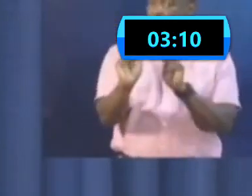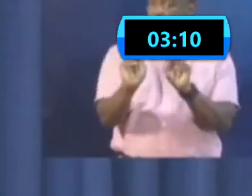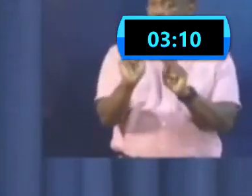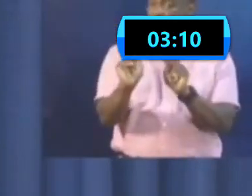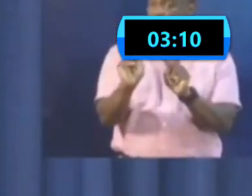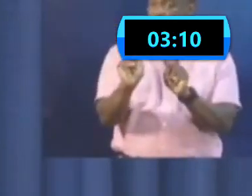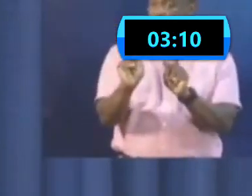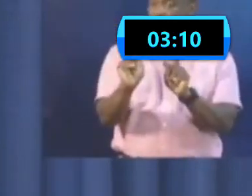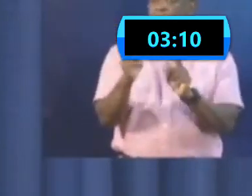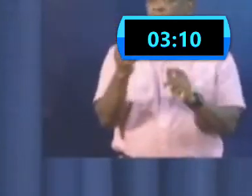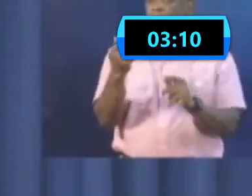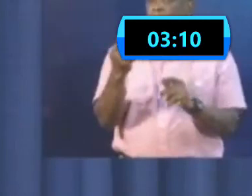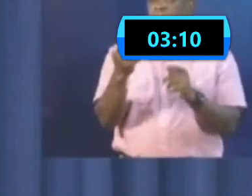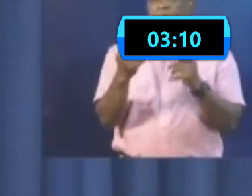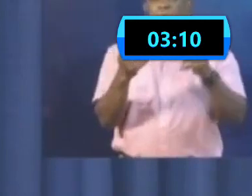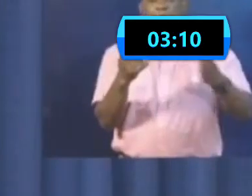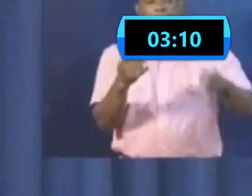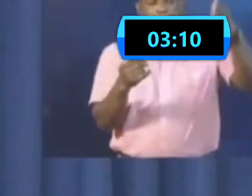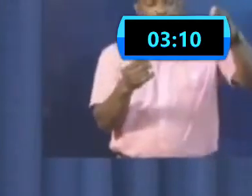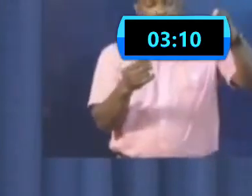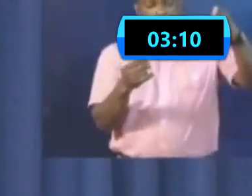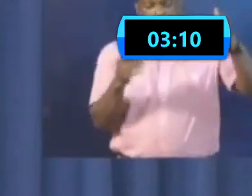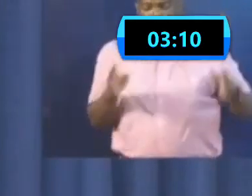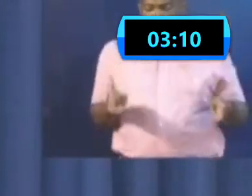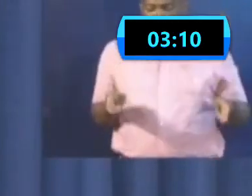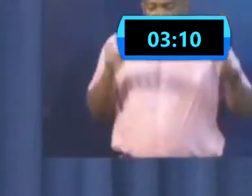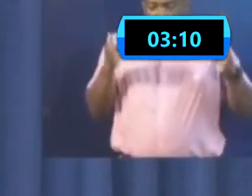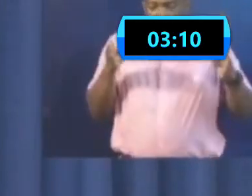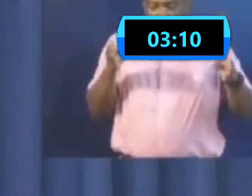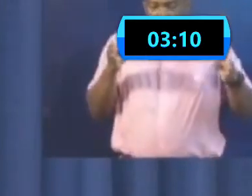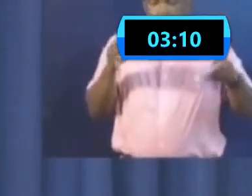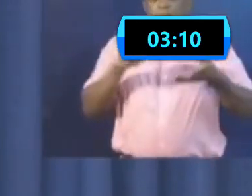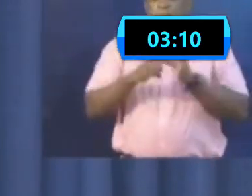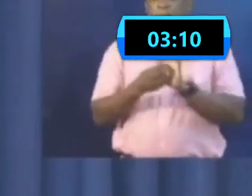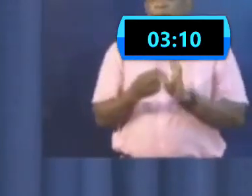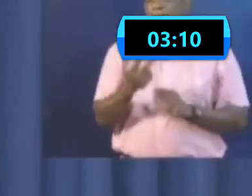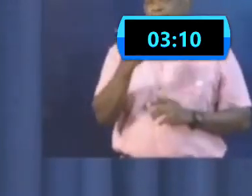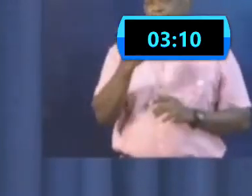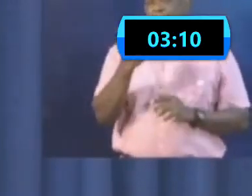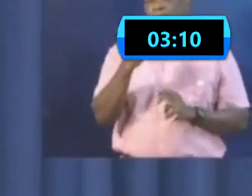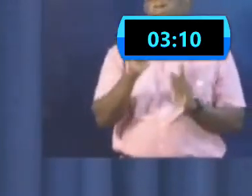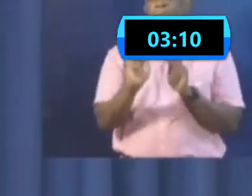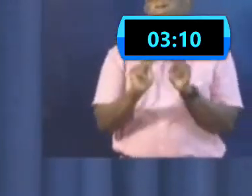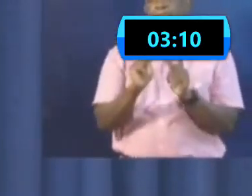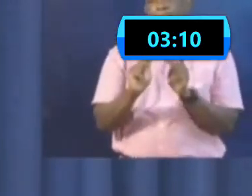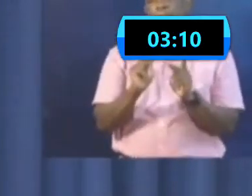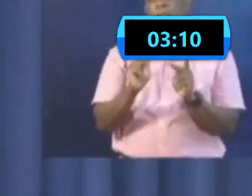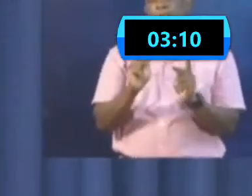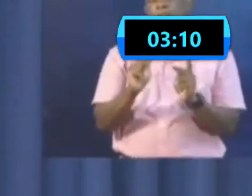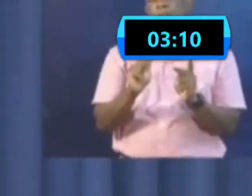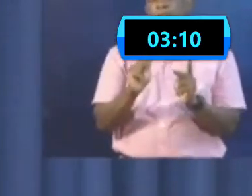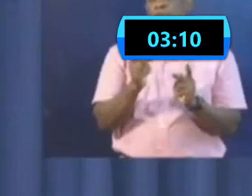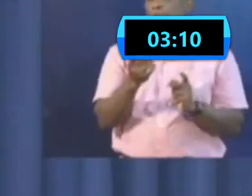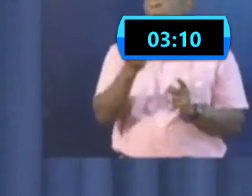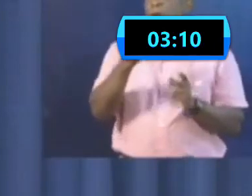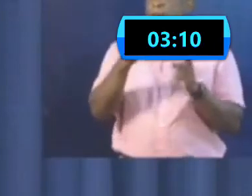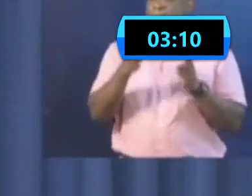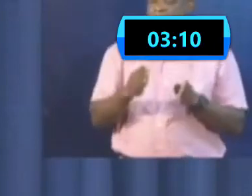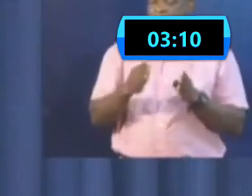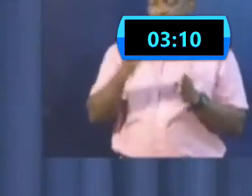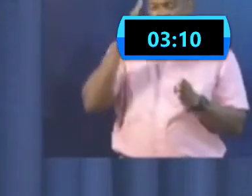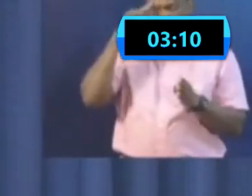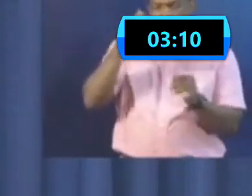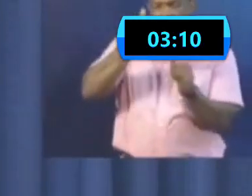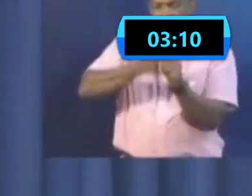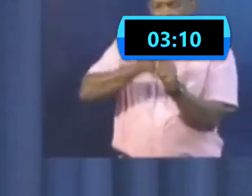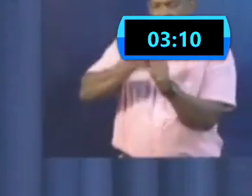And, of course, as of Monday, every person in these vehicles would have to be wearing a mask. So that should suppress